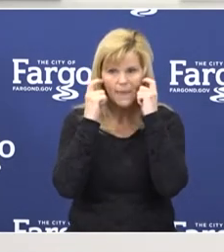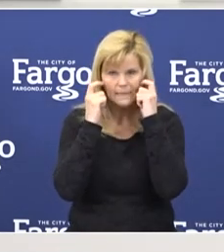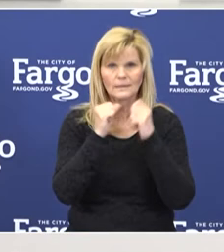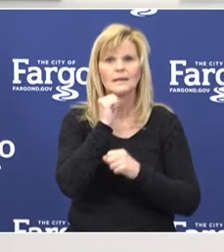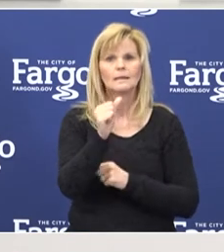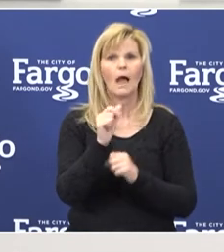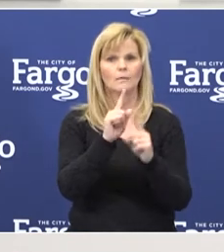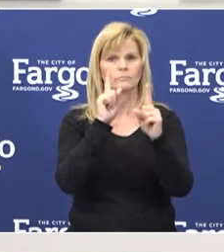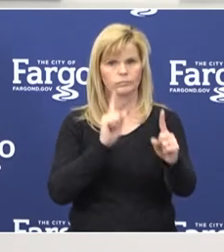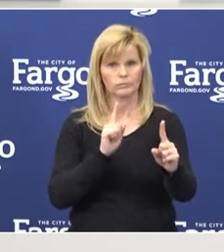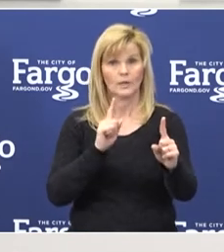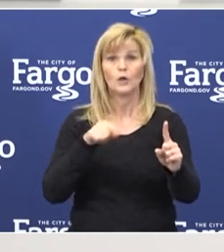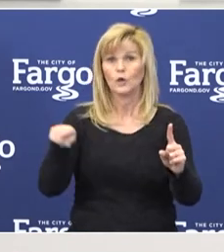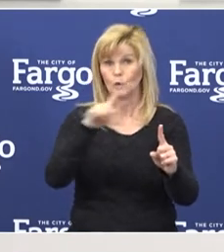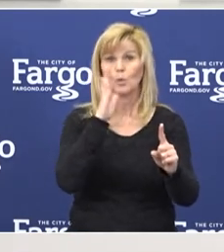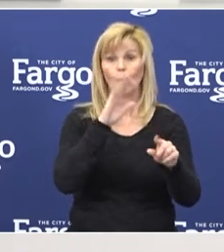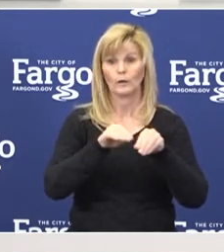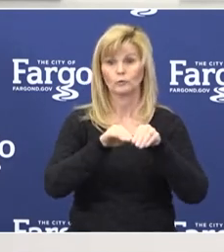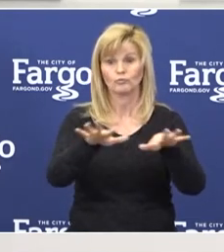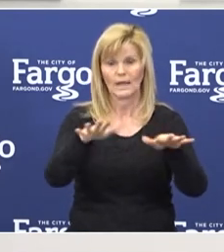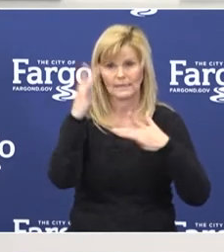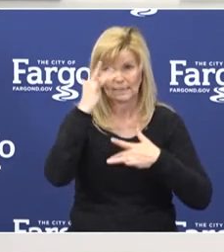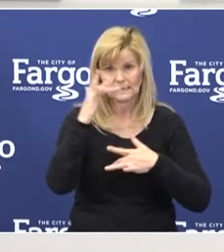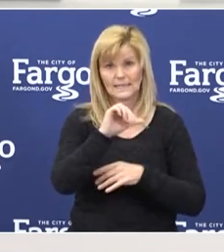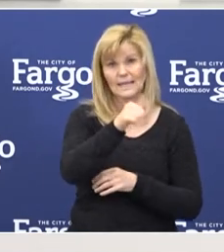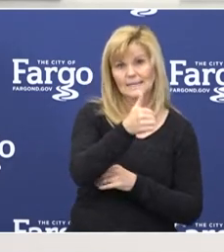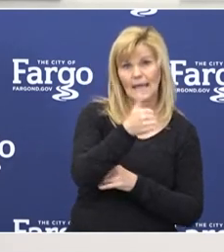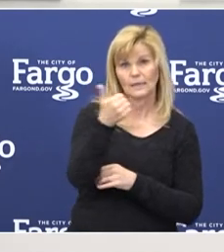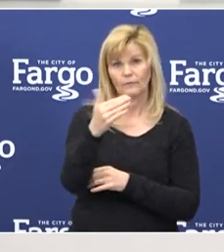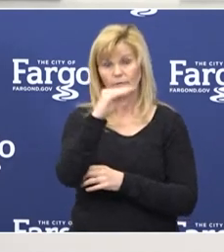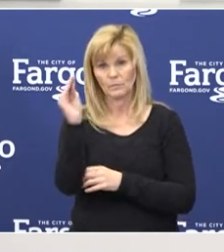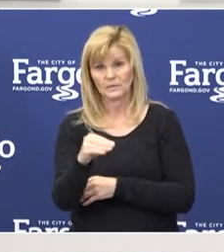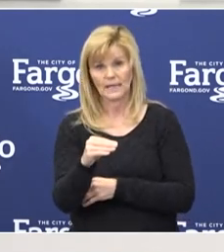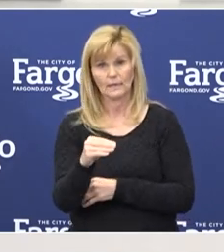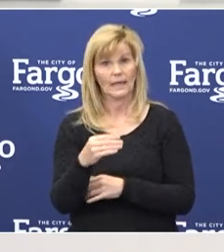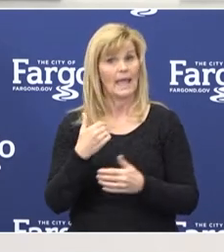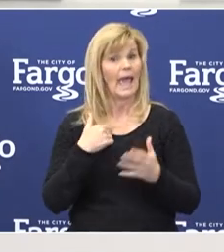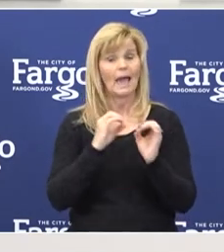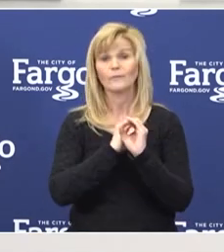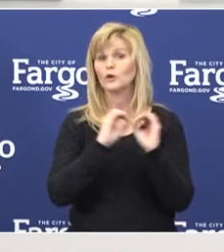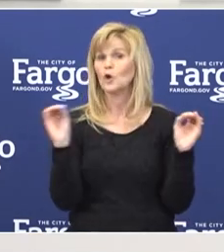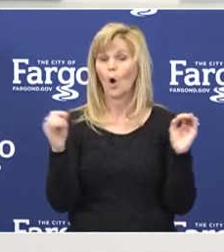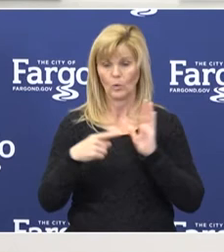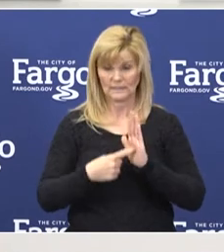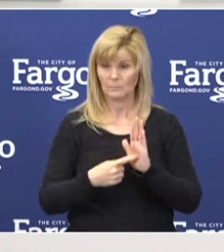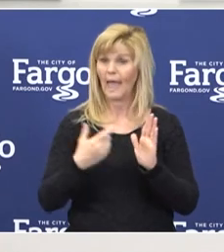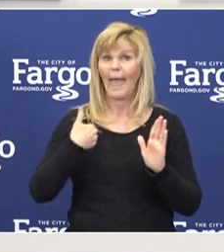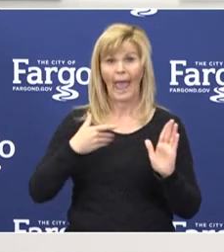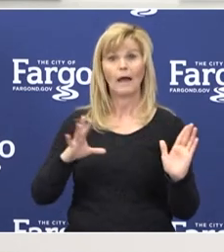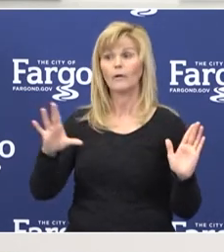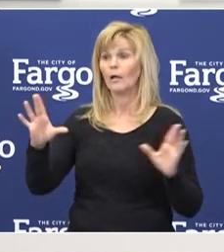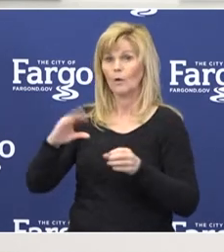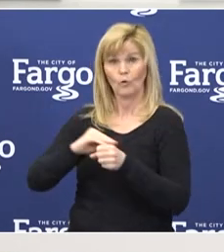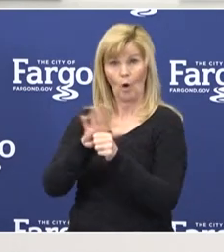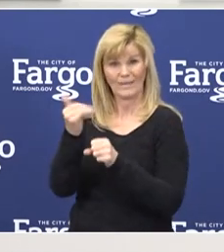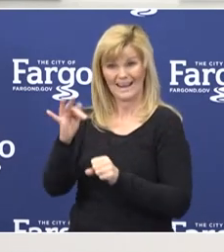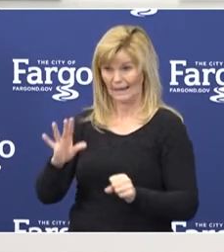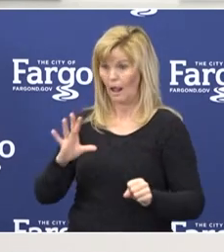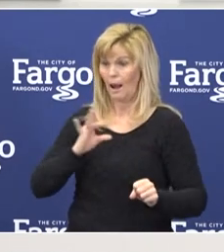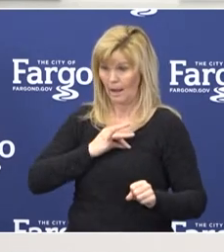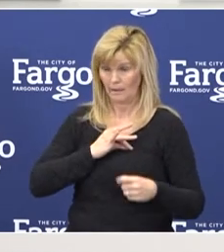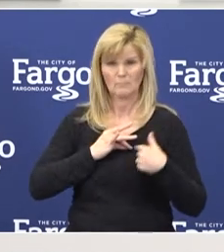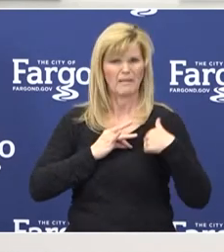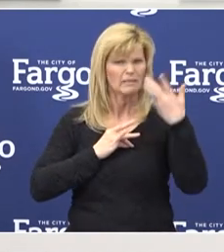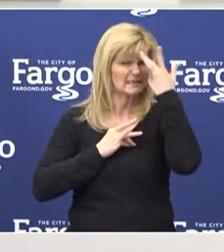We will spread the disease, because 10 to 15 percent of the people out there do not have any symptoms, and they'll spread it to somebody else if they're not careful.